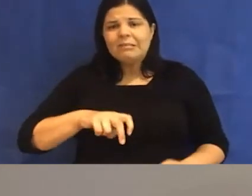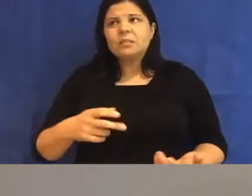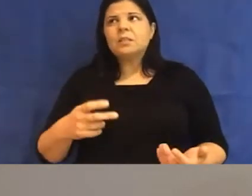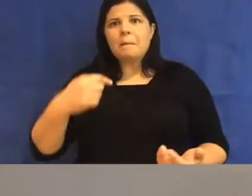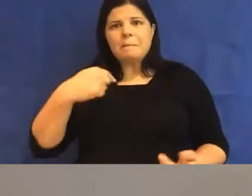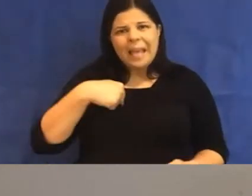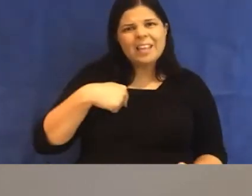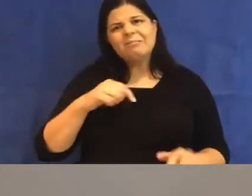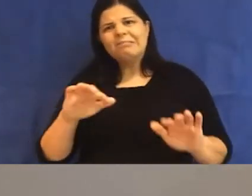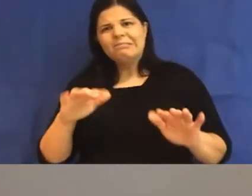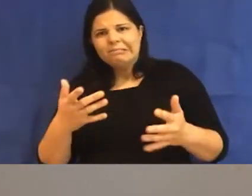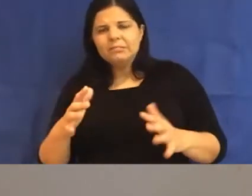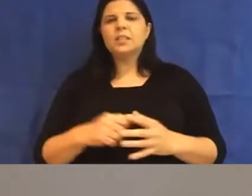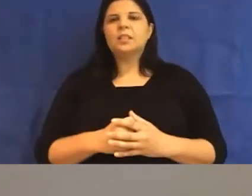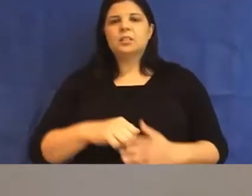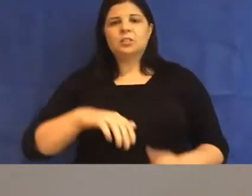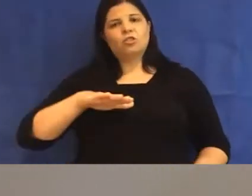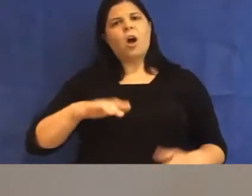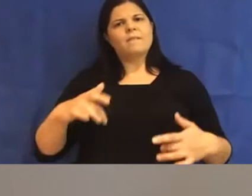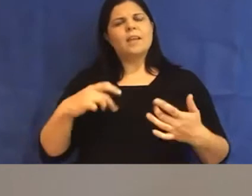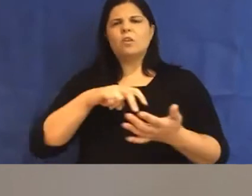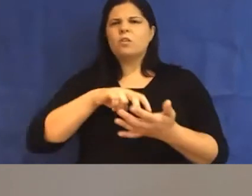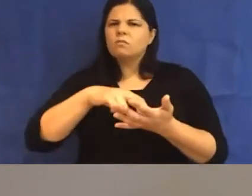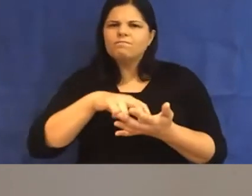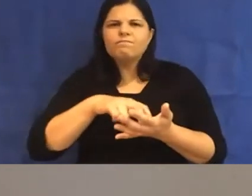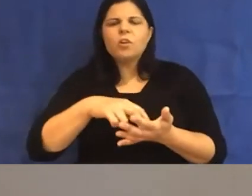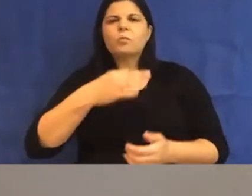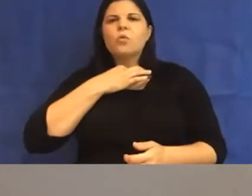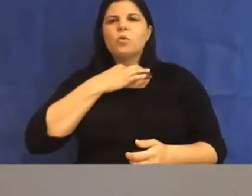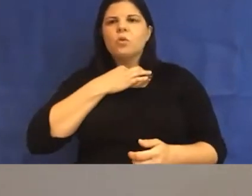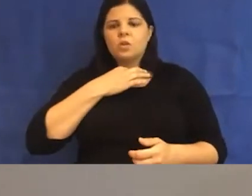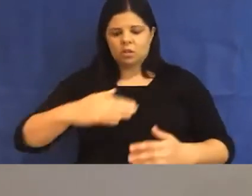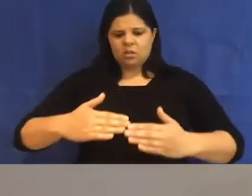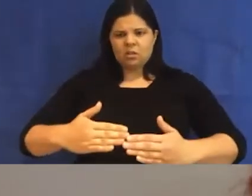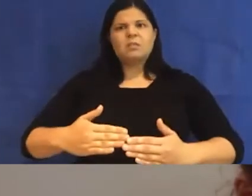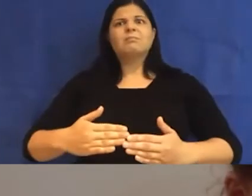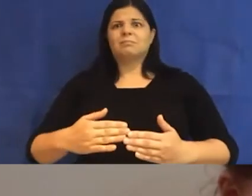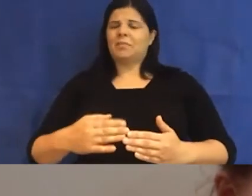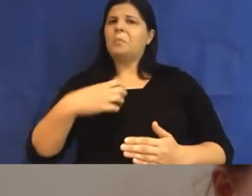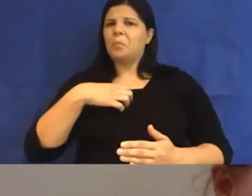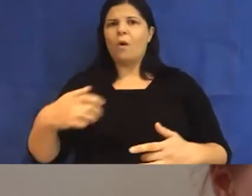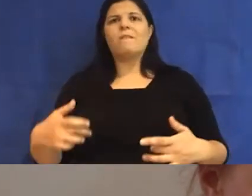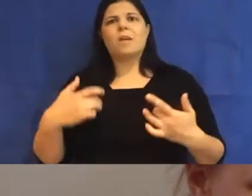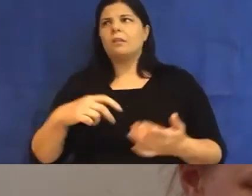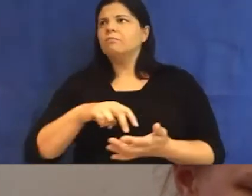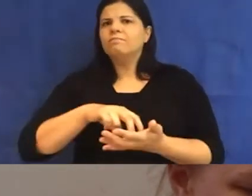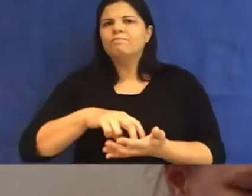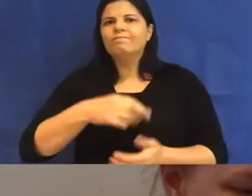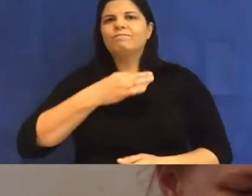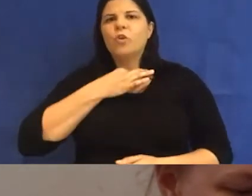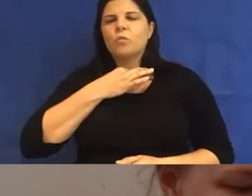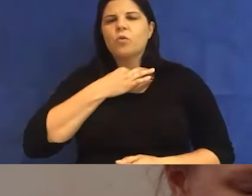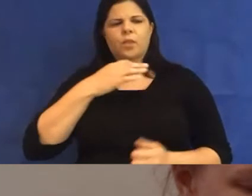The child embodies vulnerability, the gestating body perhaps still more so. I wrote this essay to try to understand this